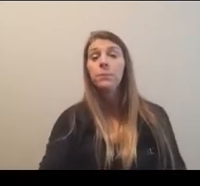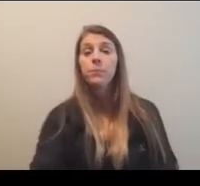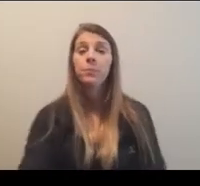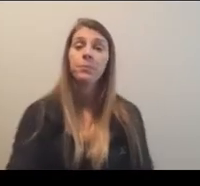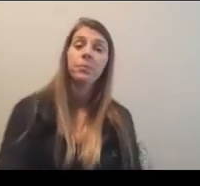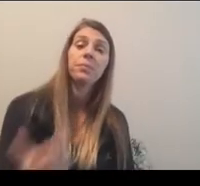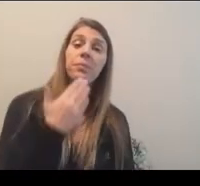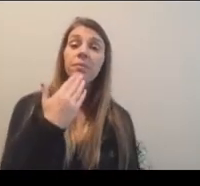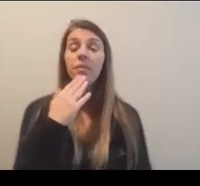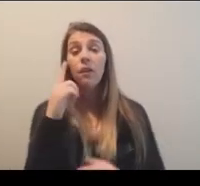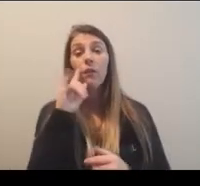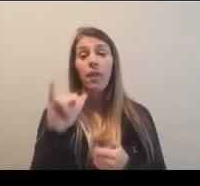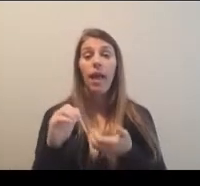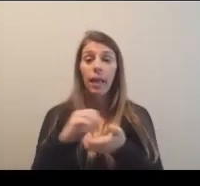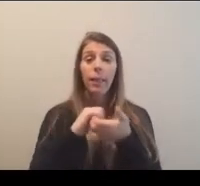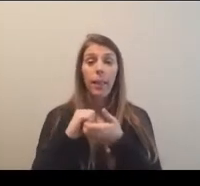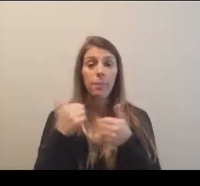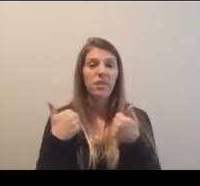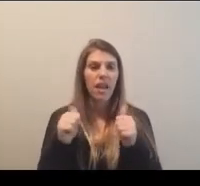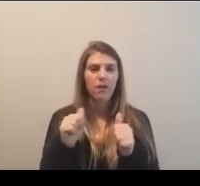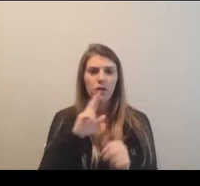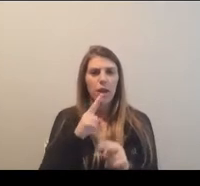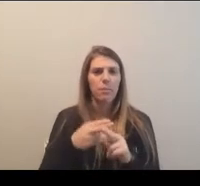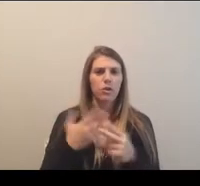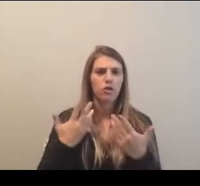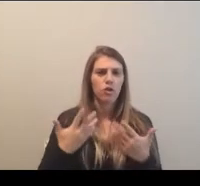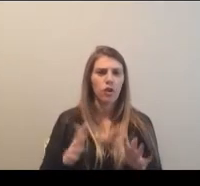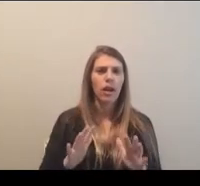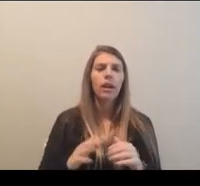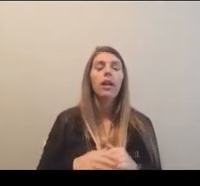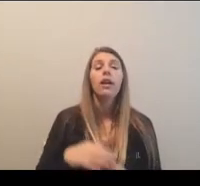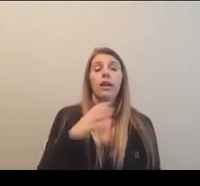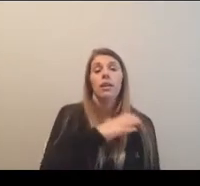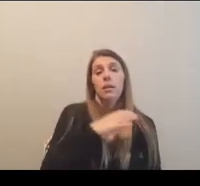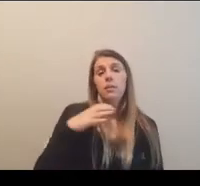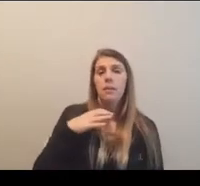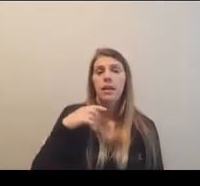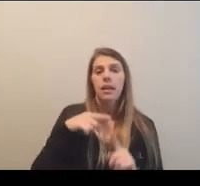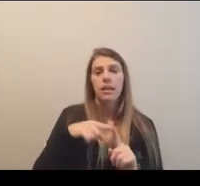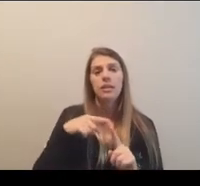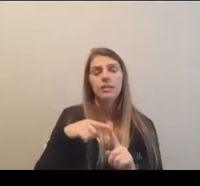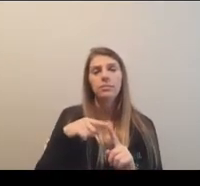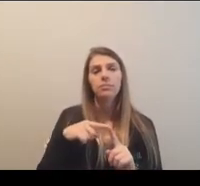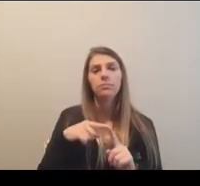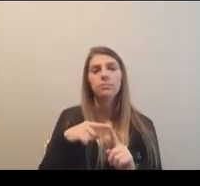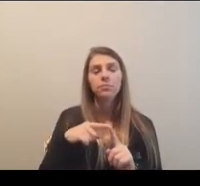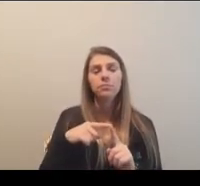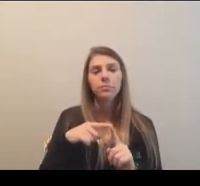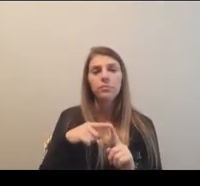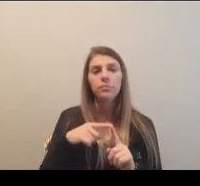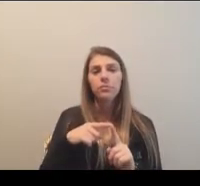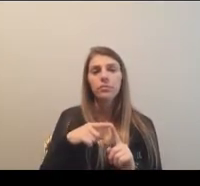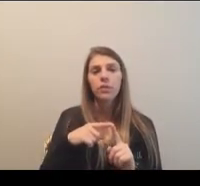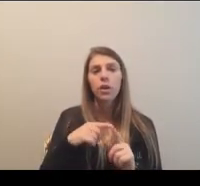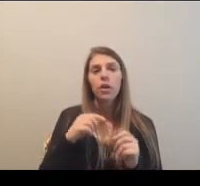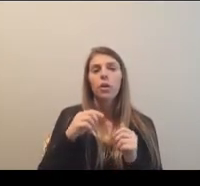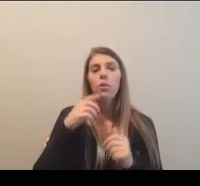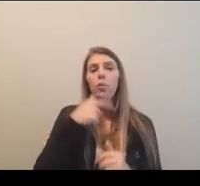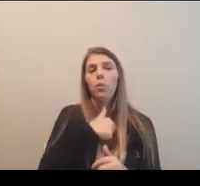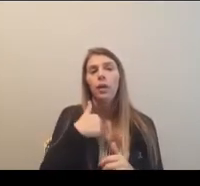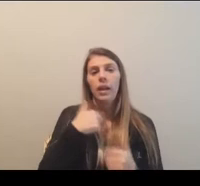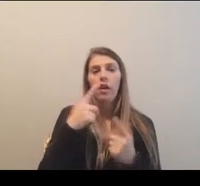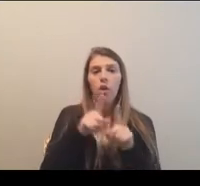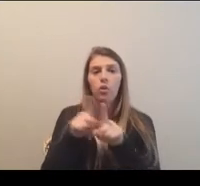addition to the collaborative effort that I mentioned earlier, that the committees have undertaken, um, with Dr. Embert's support, we've also